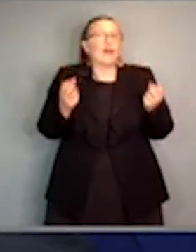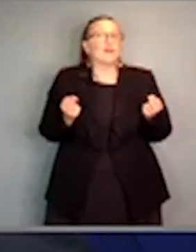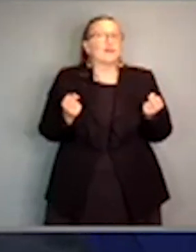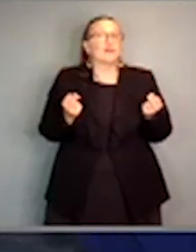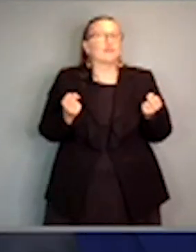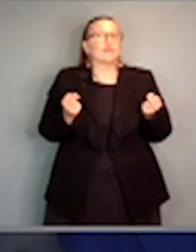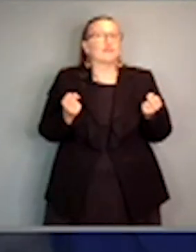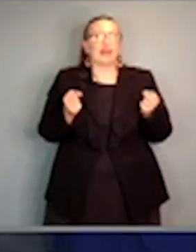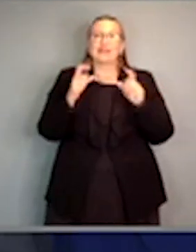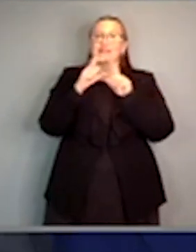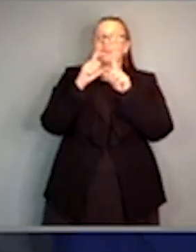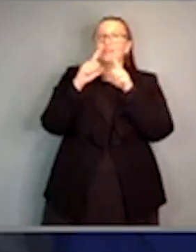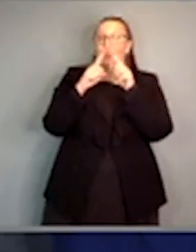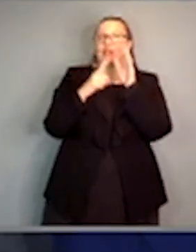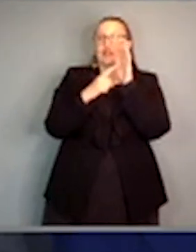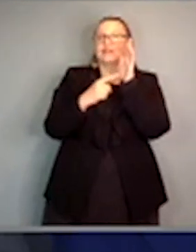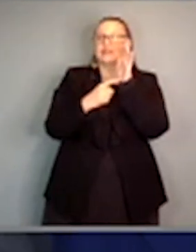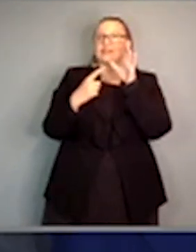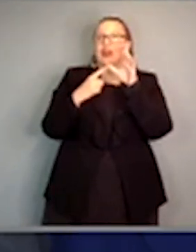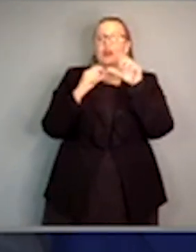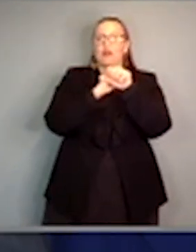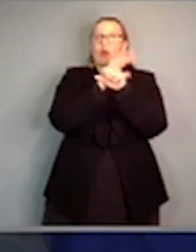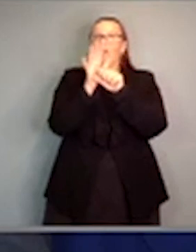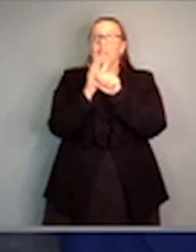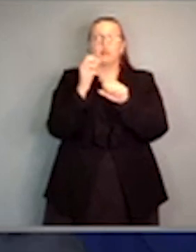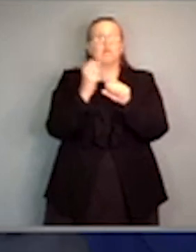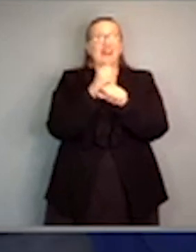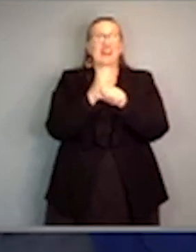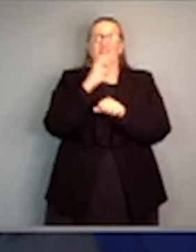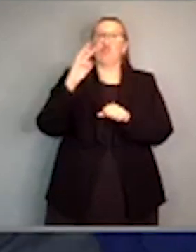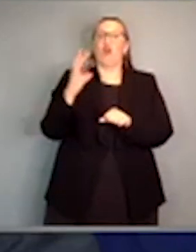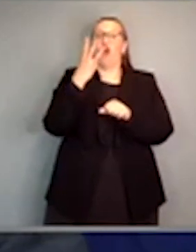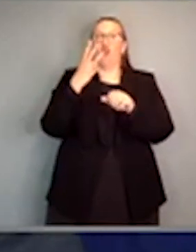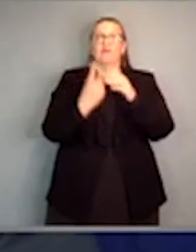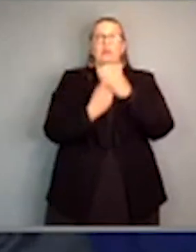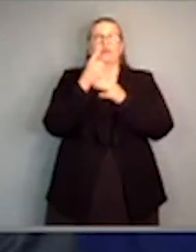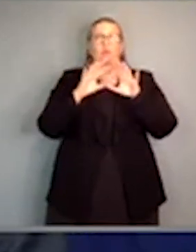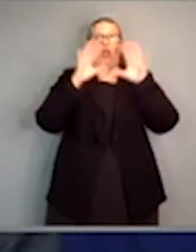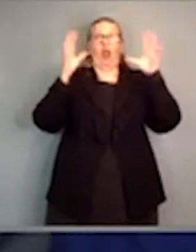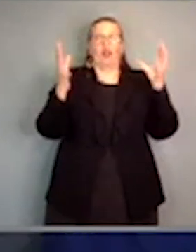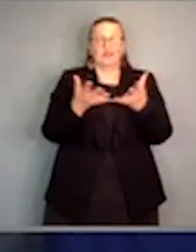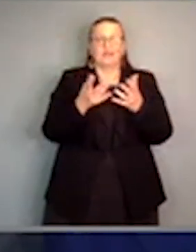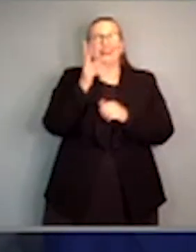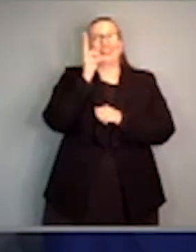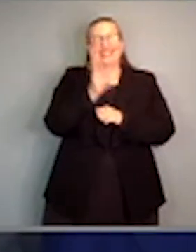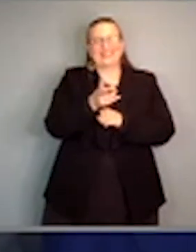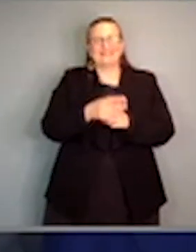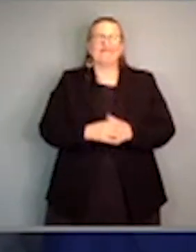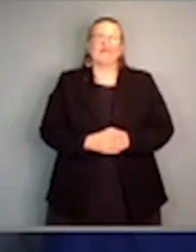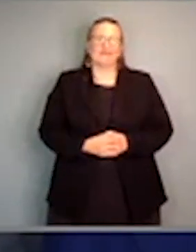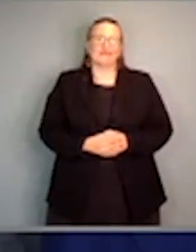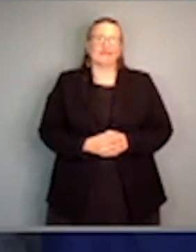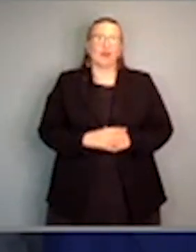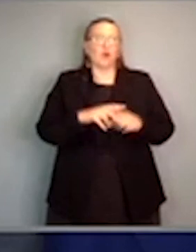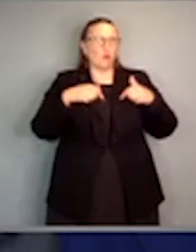world. And we met together today to further strengthen and do everything we can to support Australians as they're going through this very difficult time,